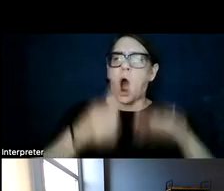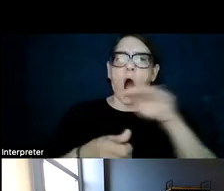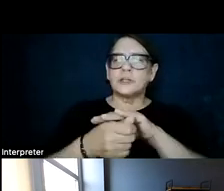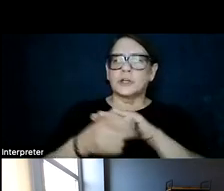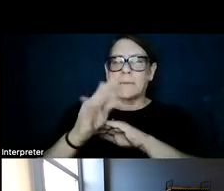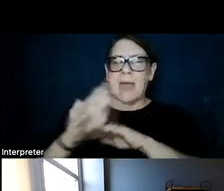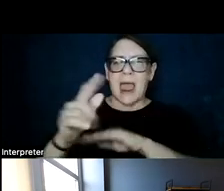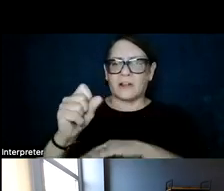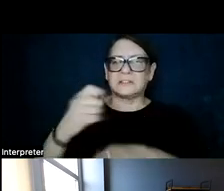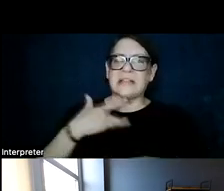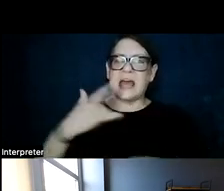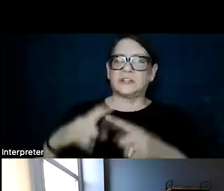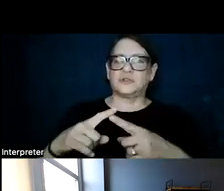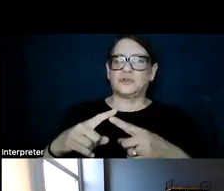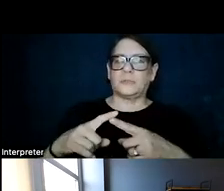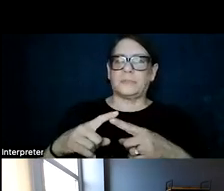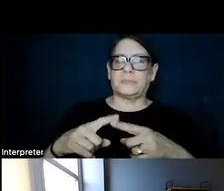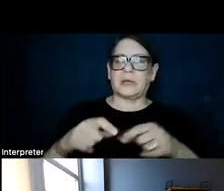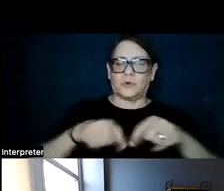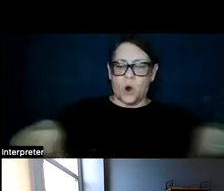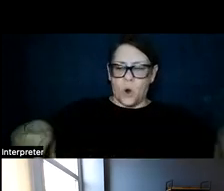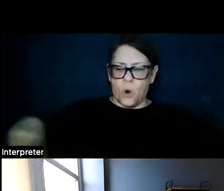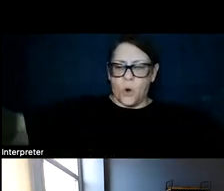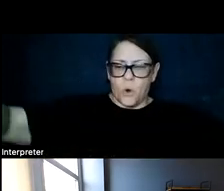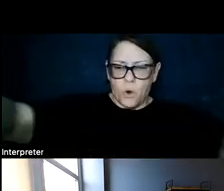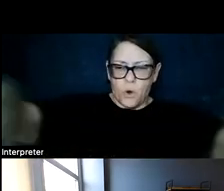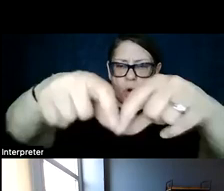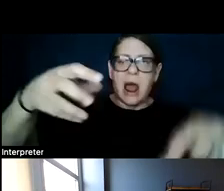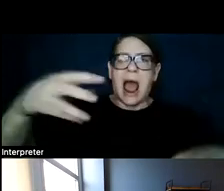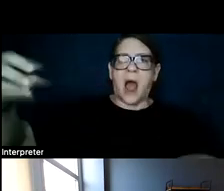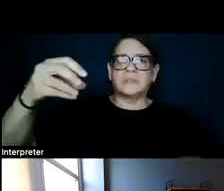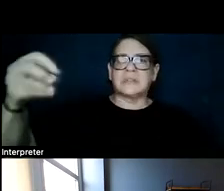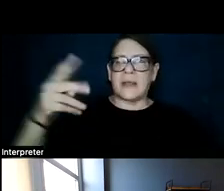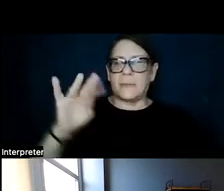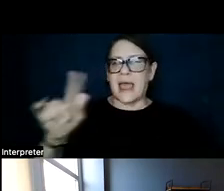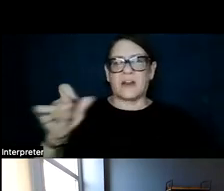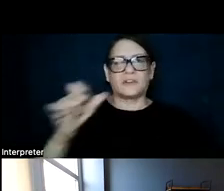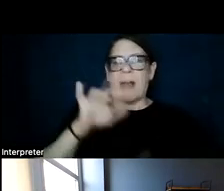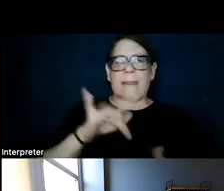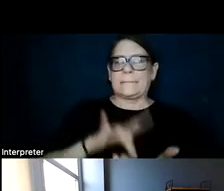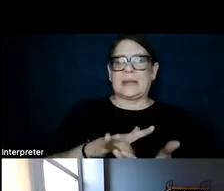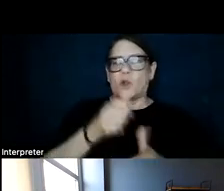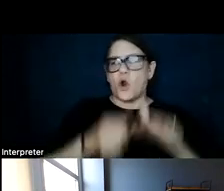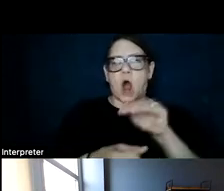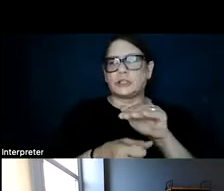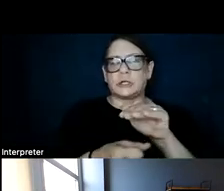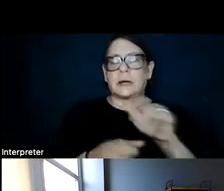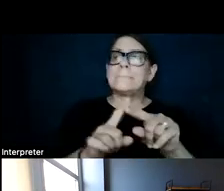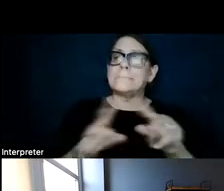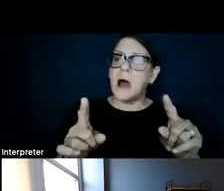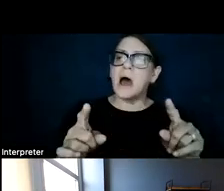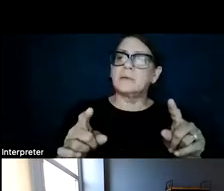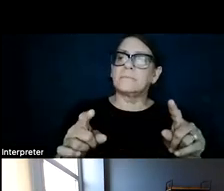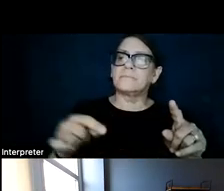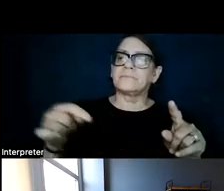They've usually been kind of like hedgerow style, like at the fringe of the plants. But I've definitely,